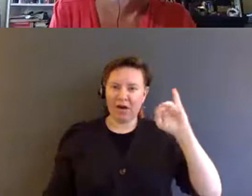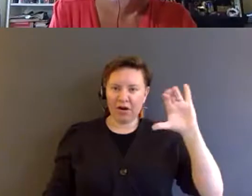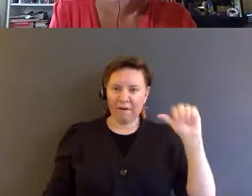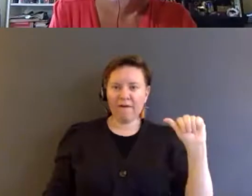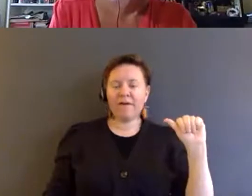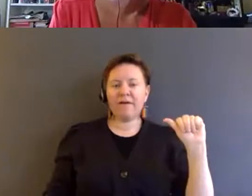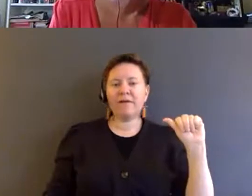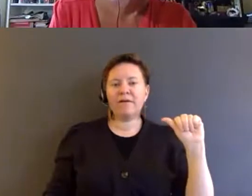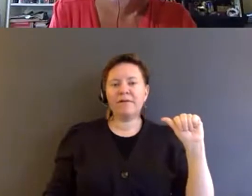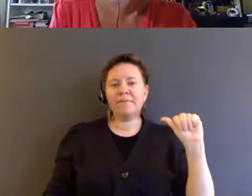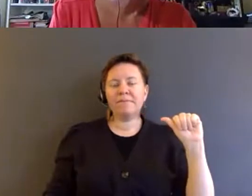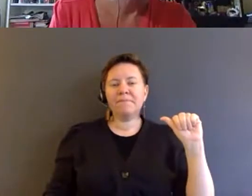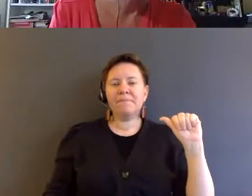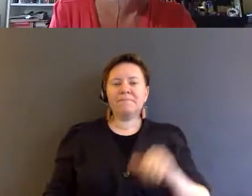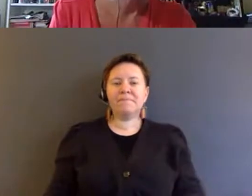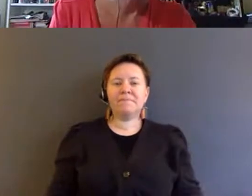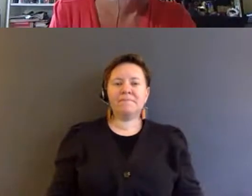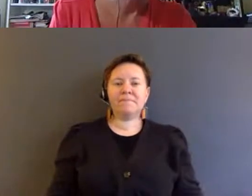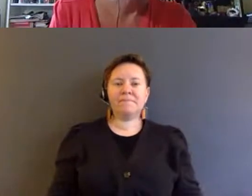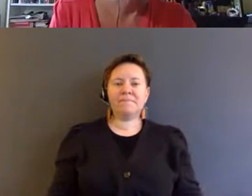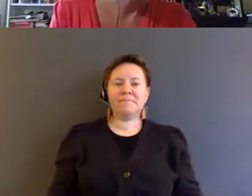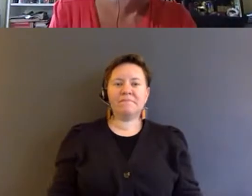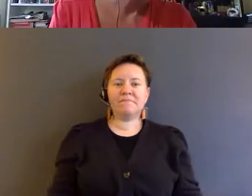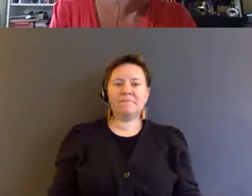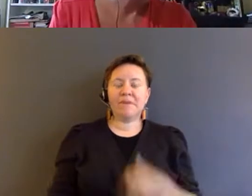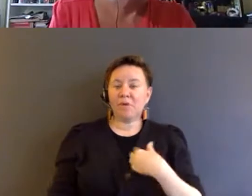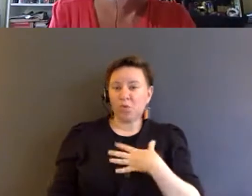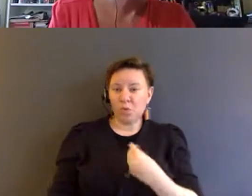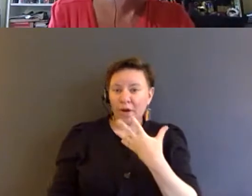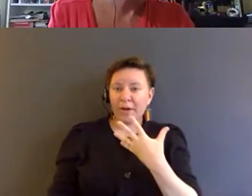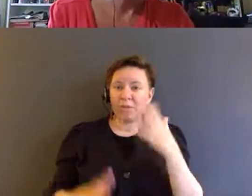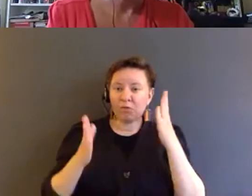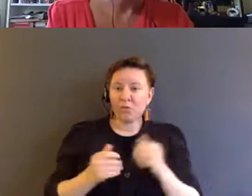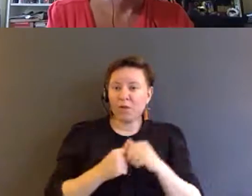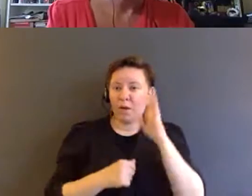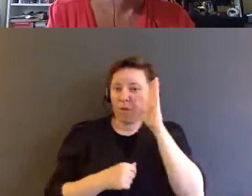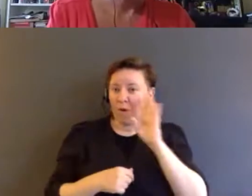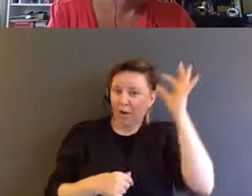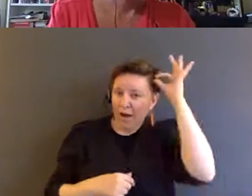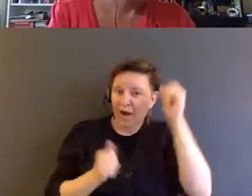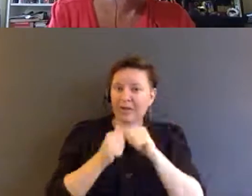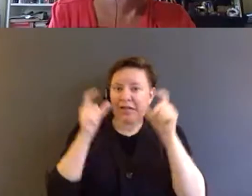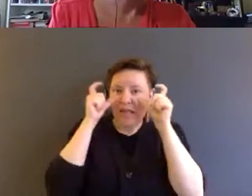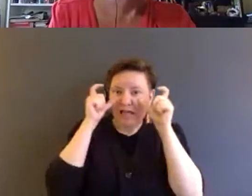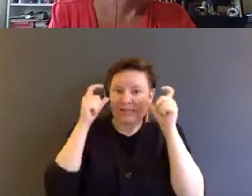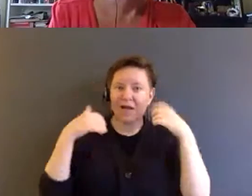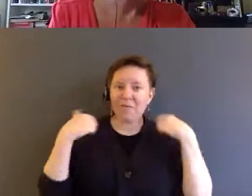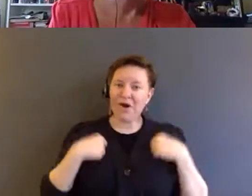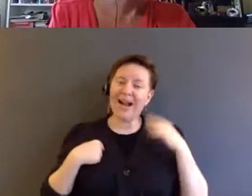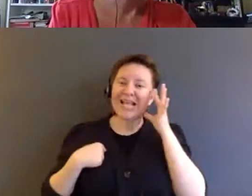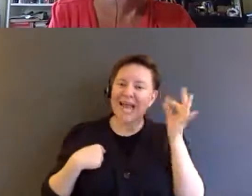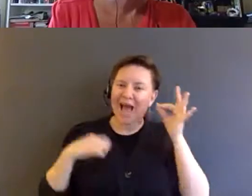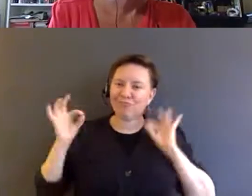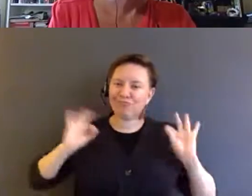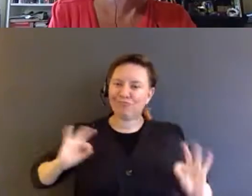I'm a white person with brown hair with glasses. I'm wearing, of course, a cat print shirt